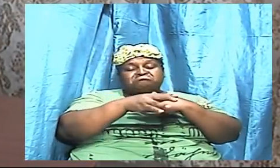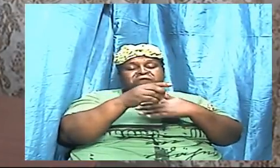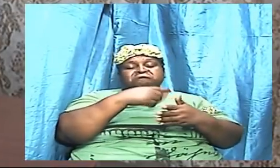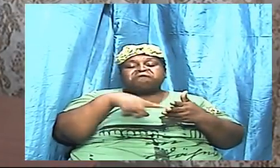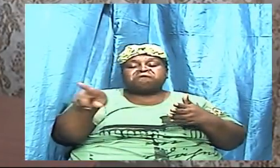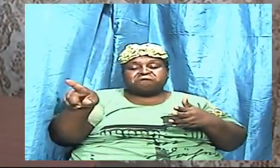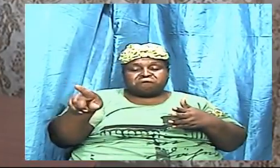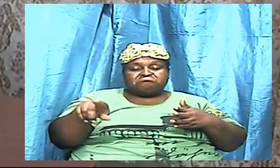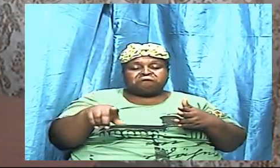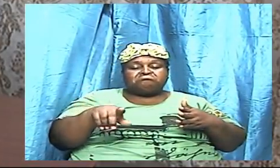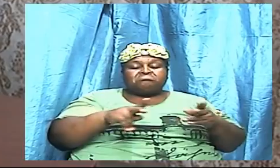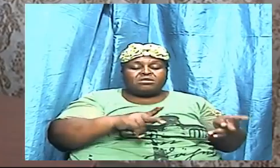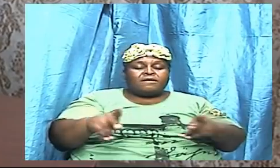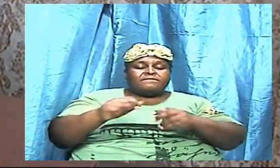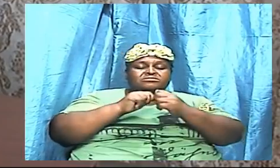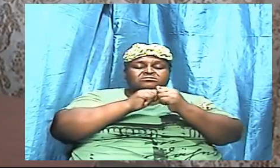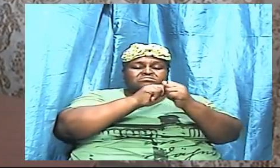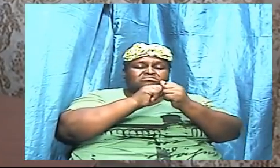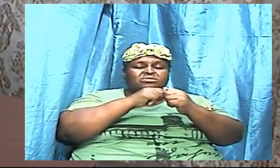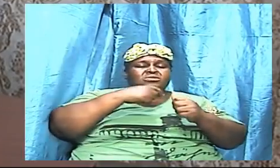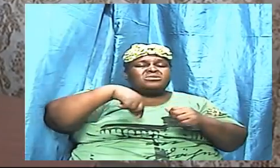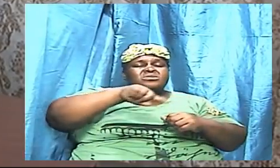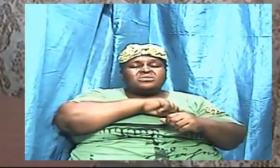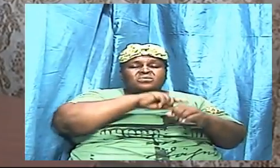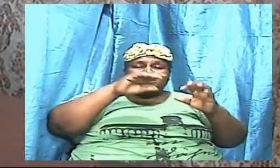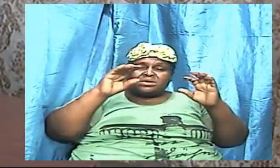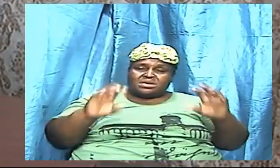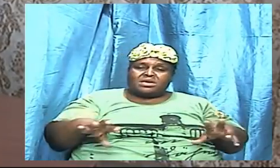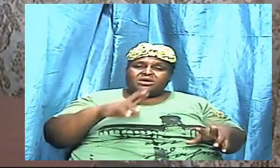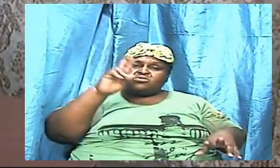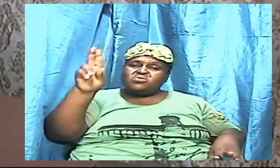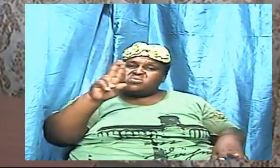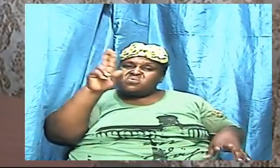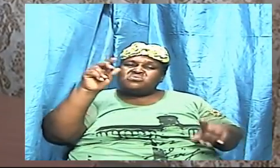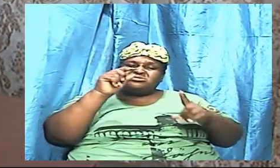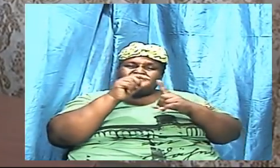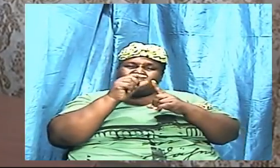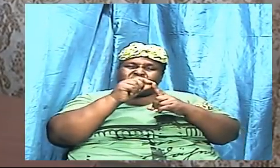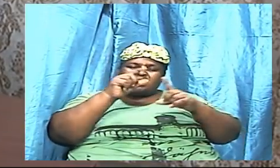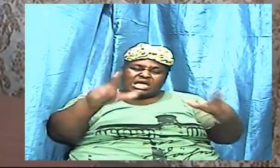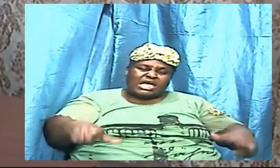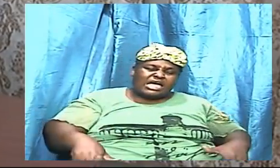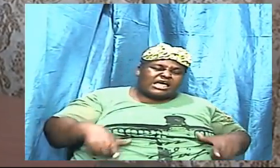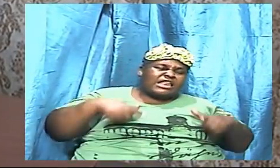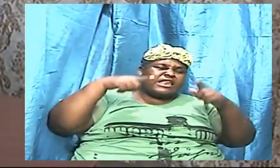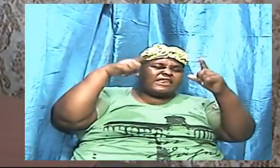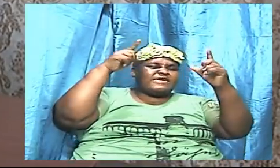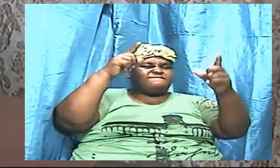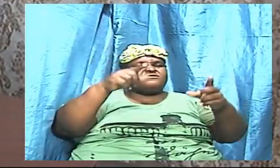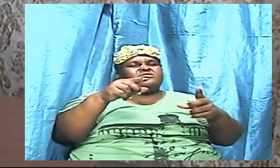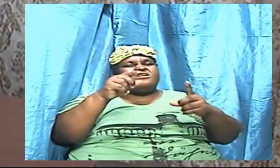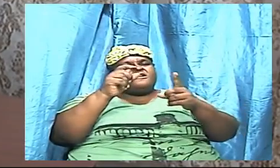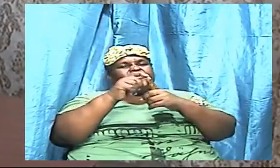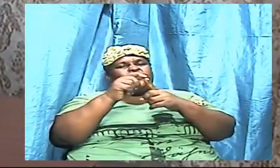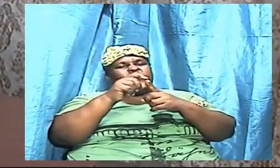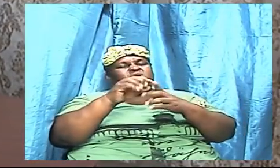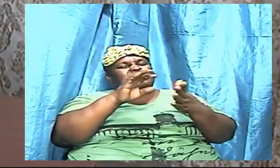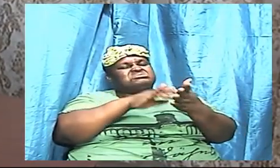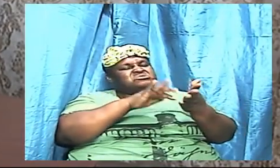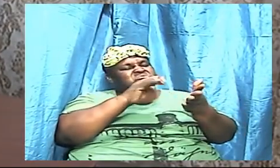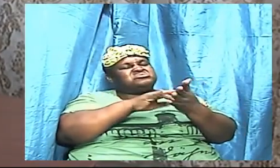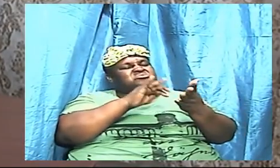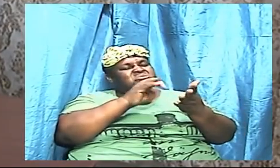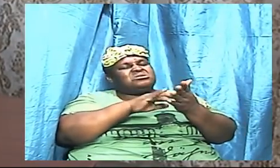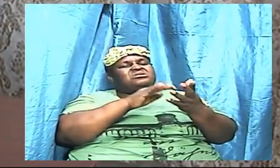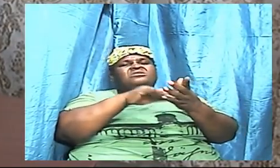put it together we can use the word we can live in the word we must walk in the word